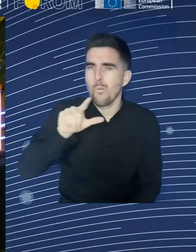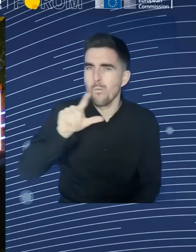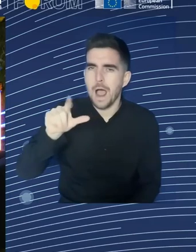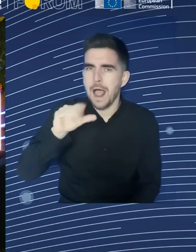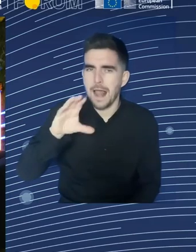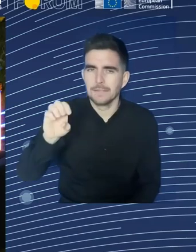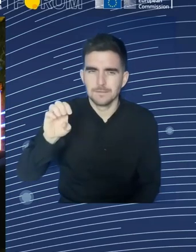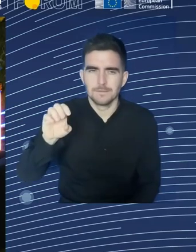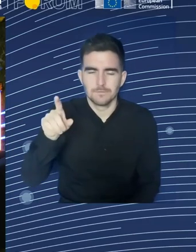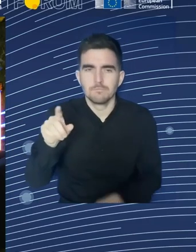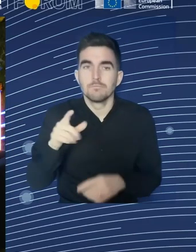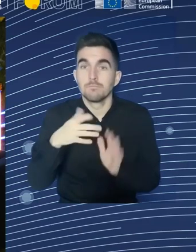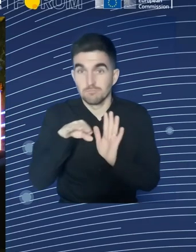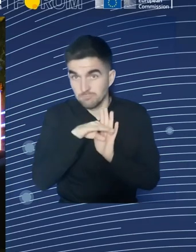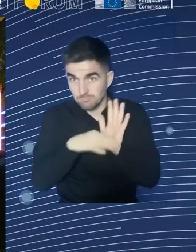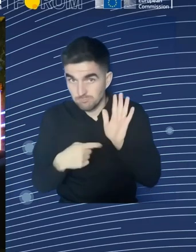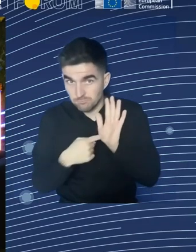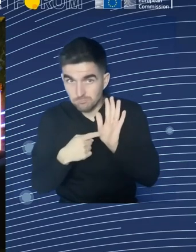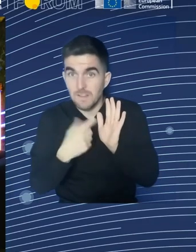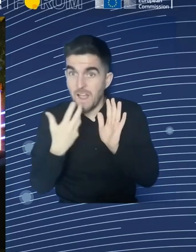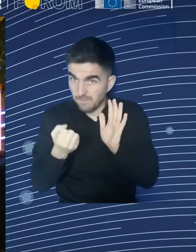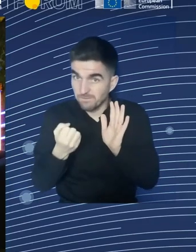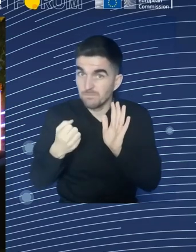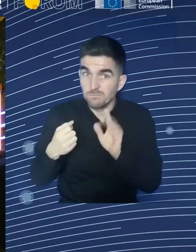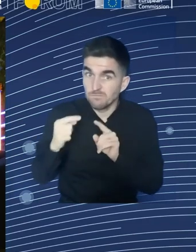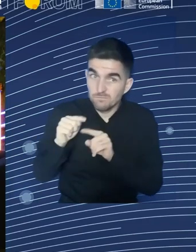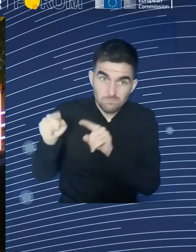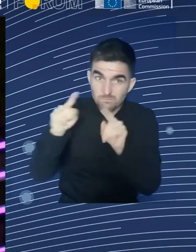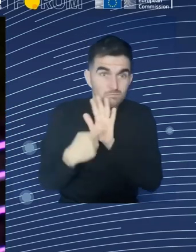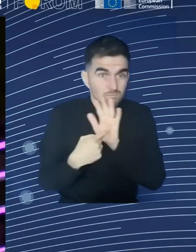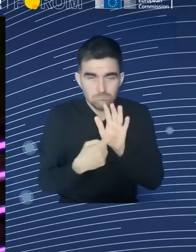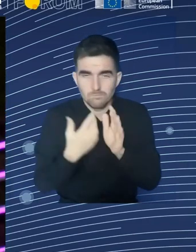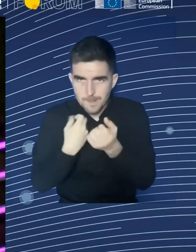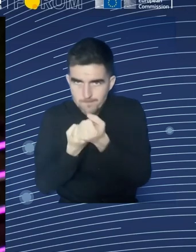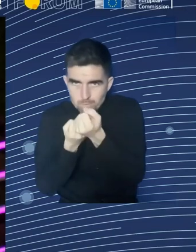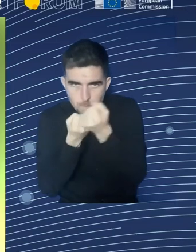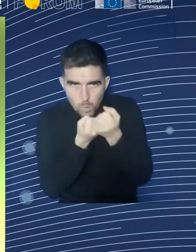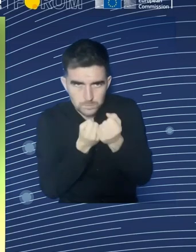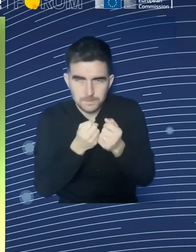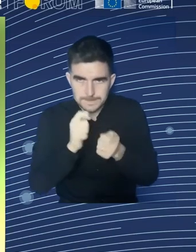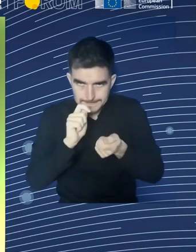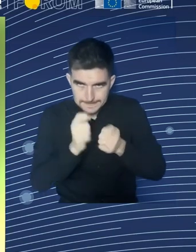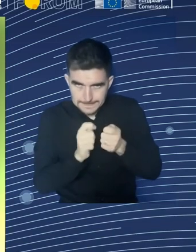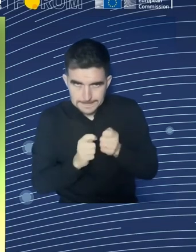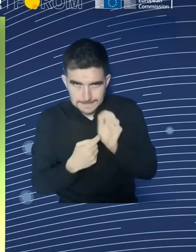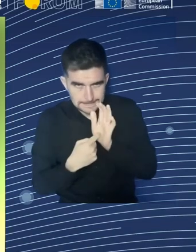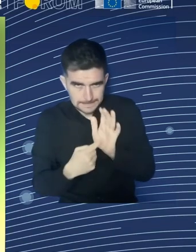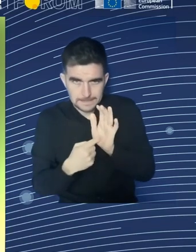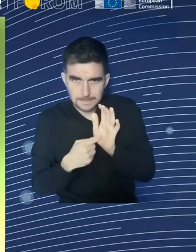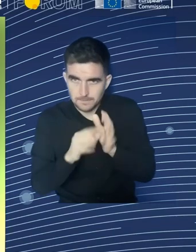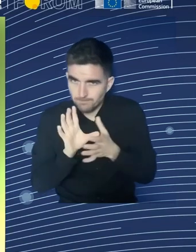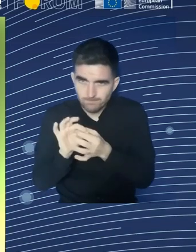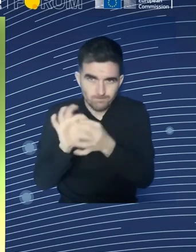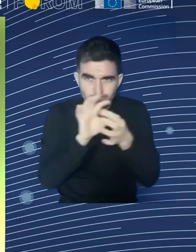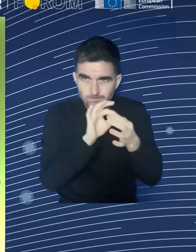that foster good solutions to fight these kinds of discriminations. I see a question there asking,